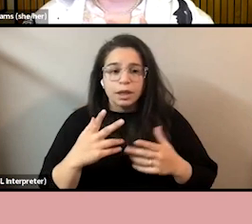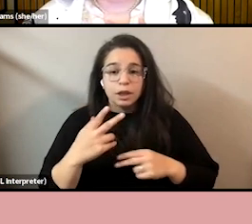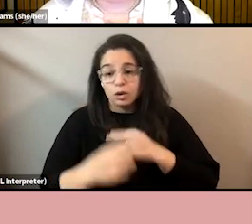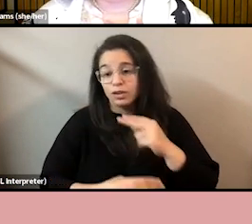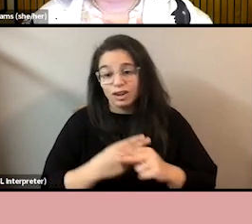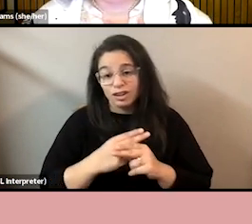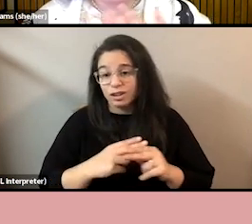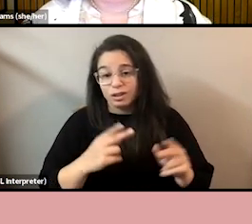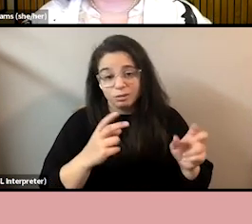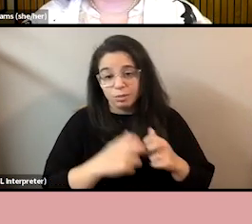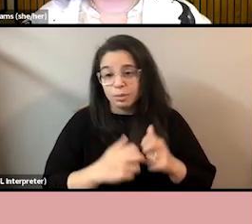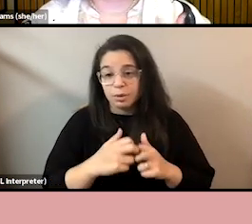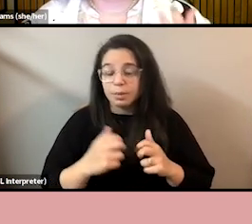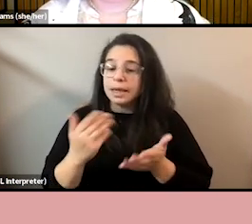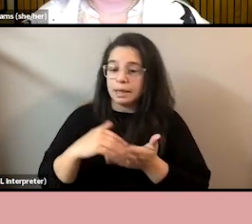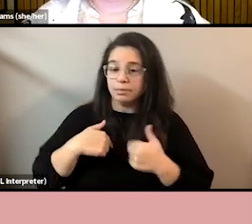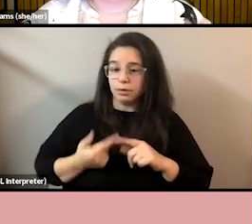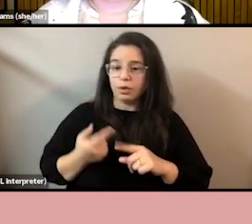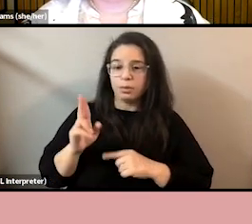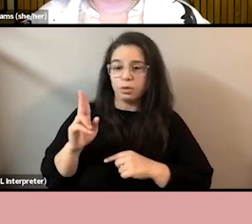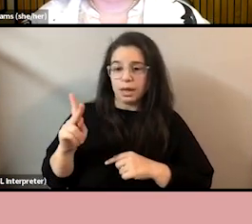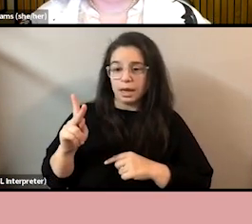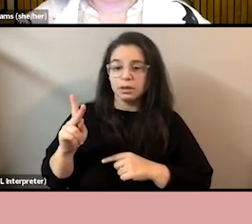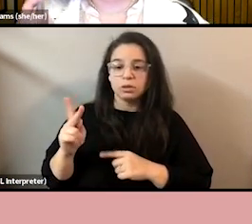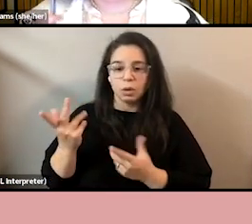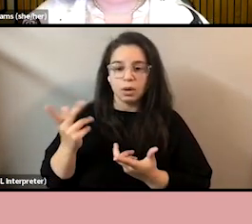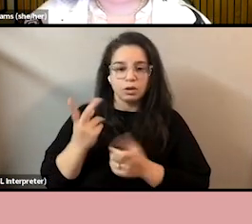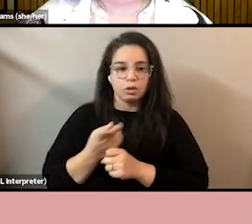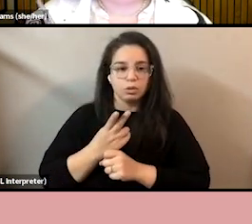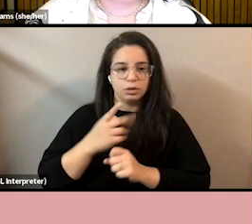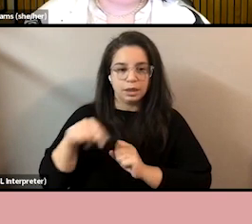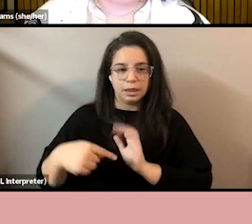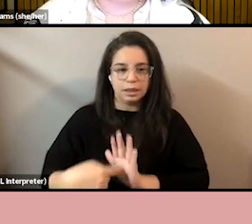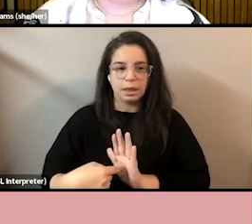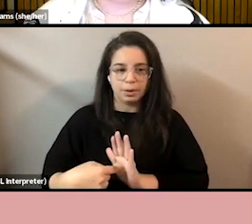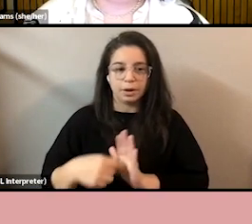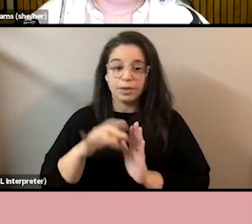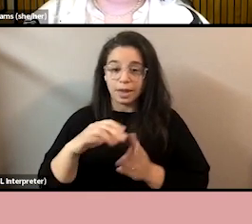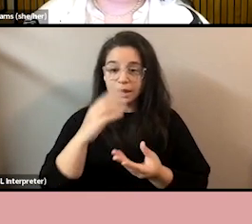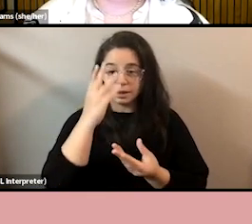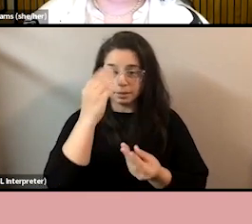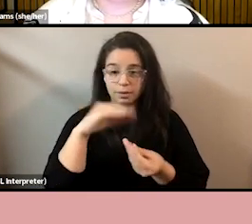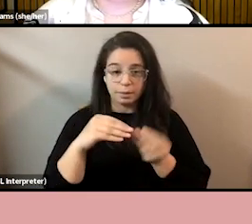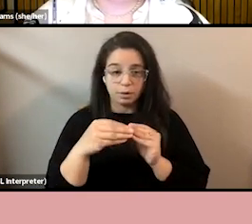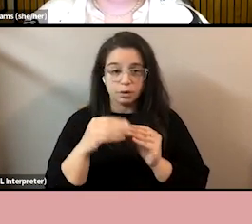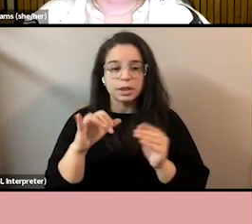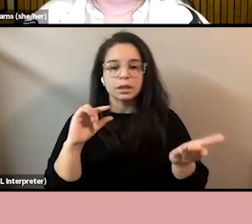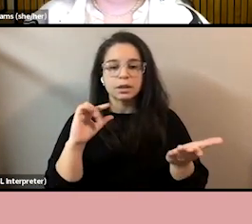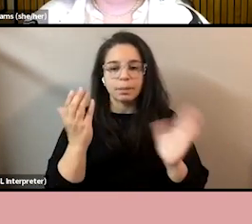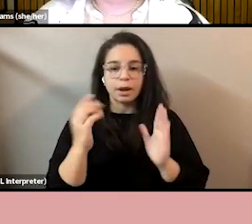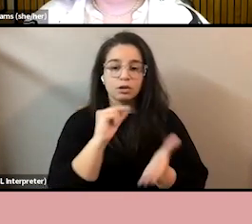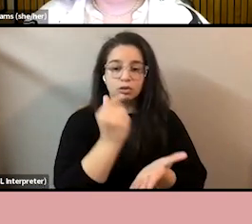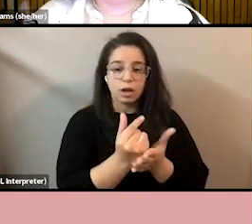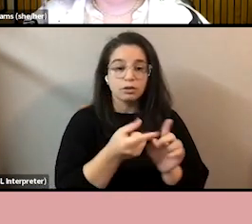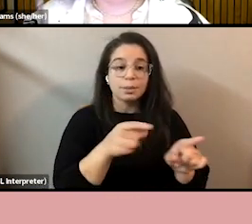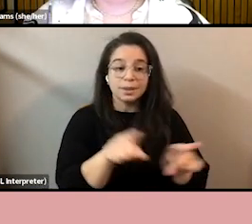As I say, I'm based in the UK. So to use the UK as an example, this data on this slide is comparing graduates from the same